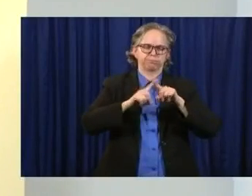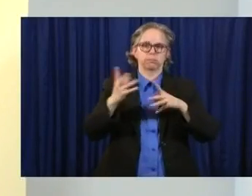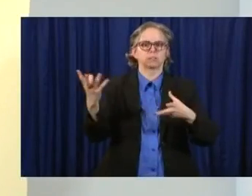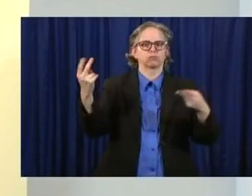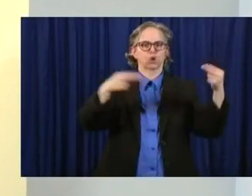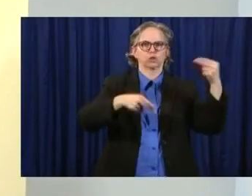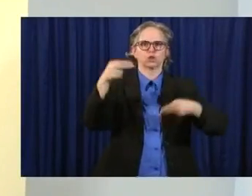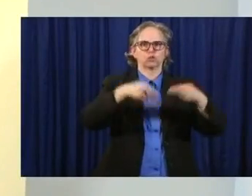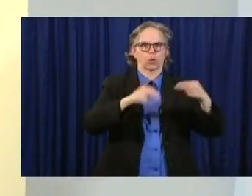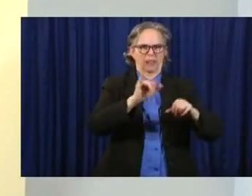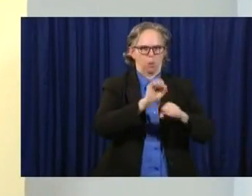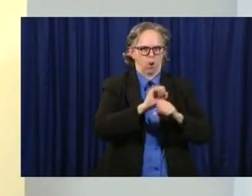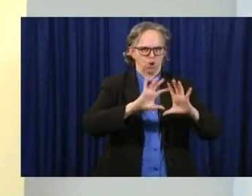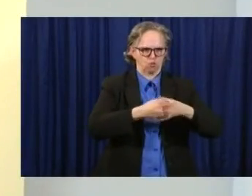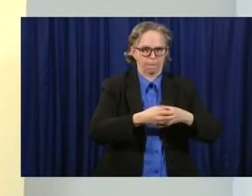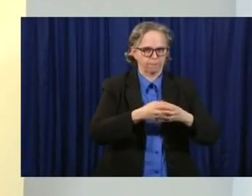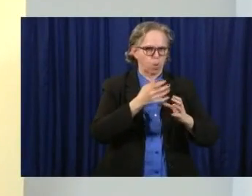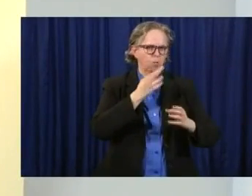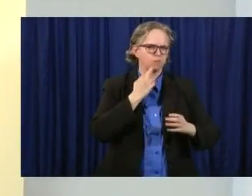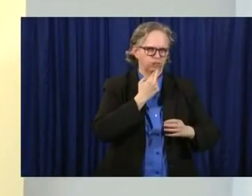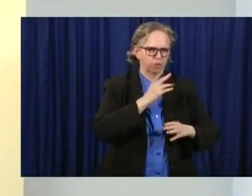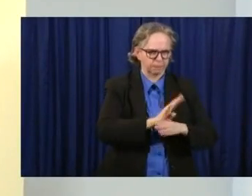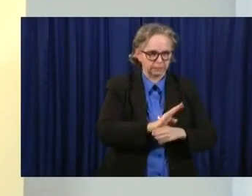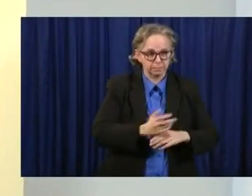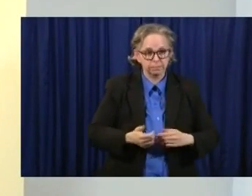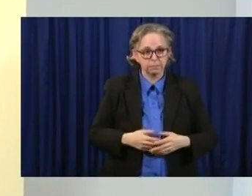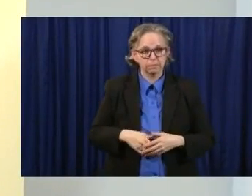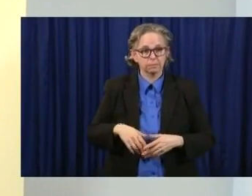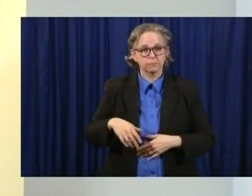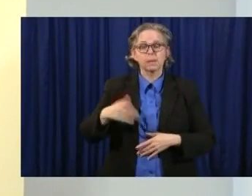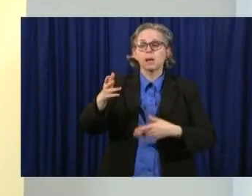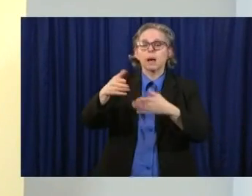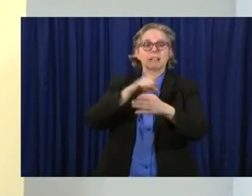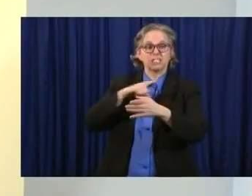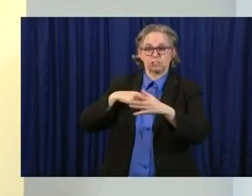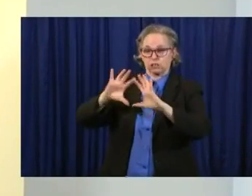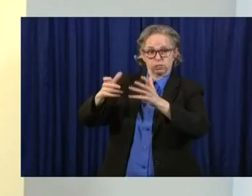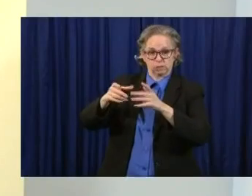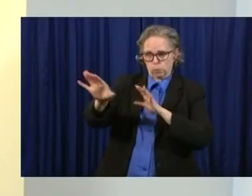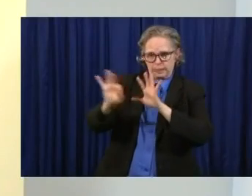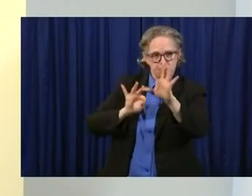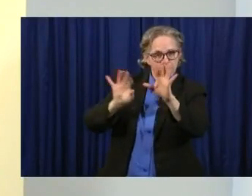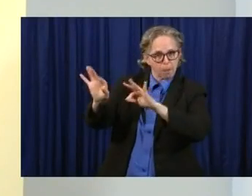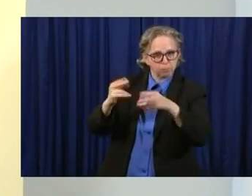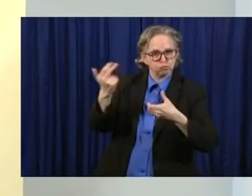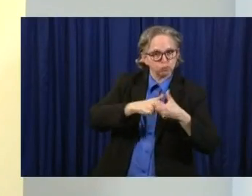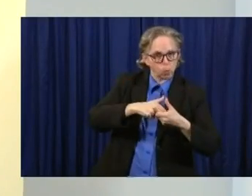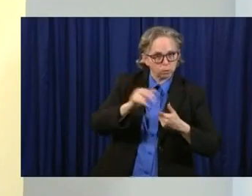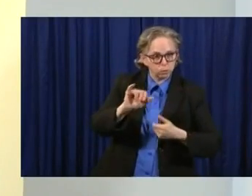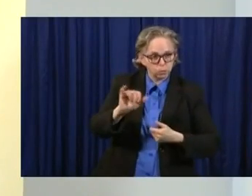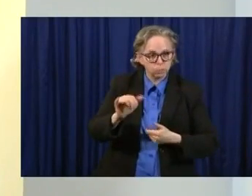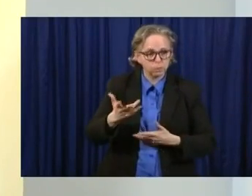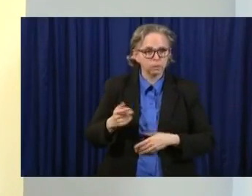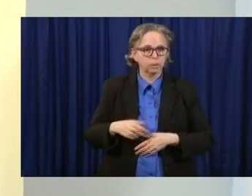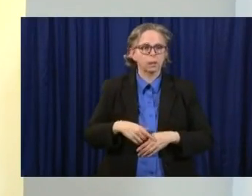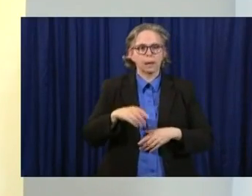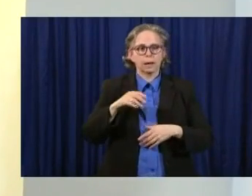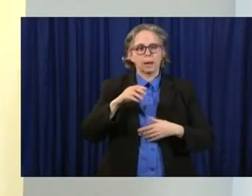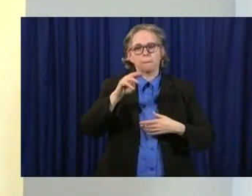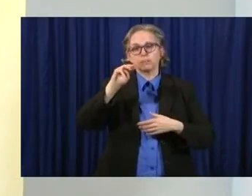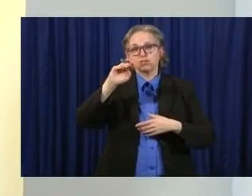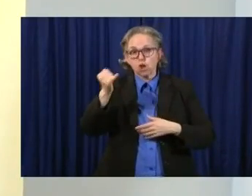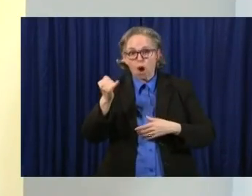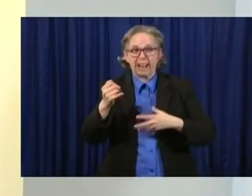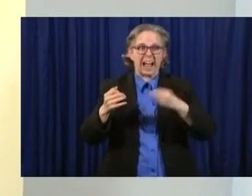took appointments from the General Assembly for this group, from the majority and minority caucuses of both, uh, of